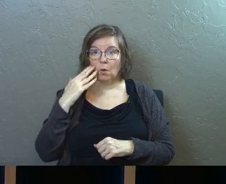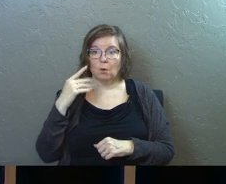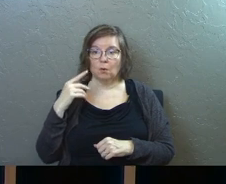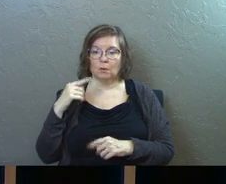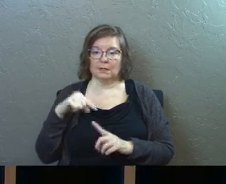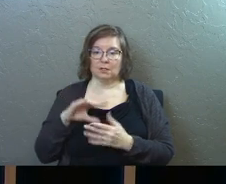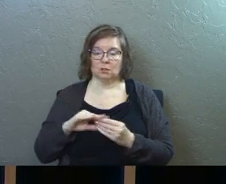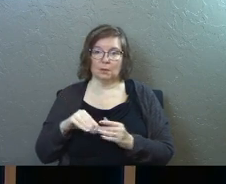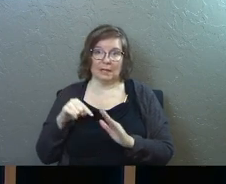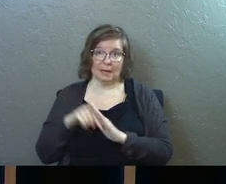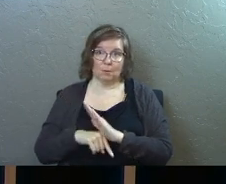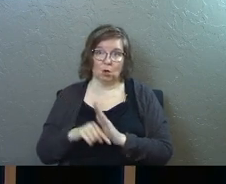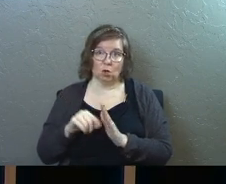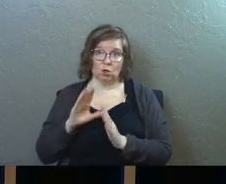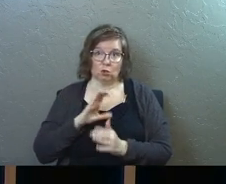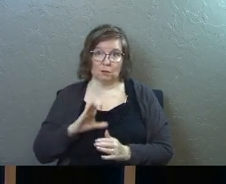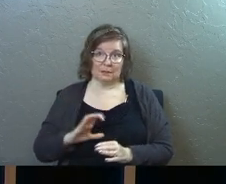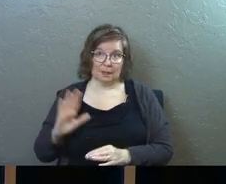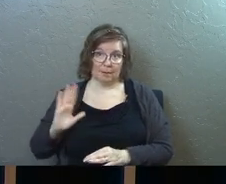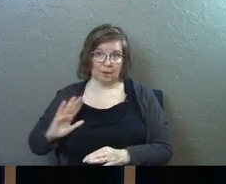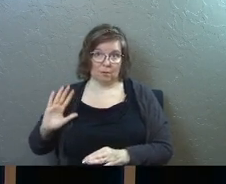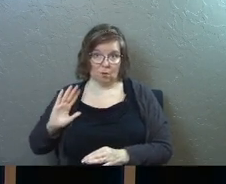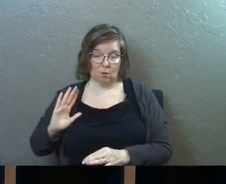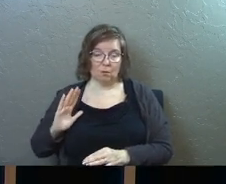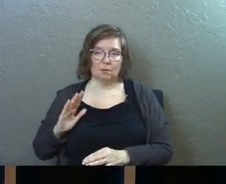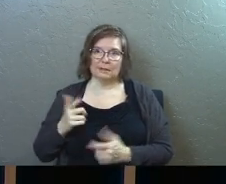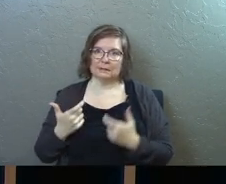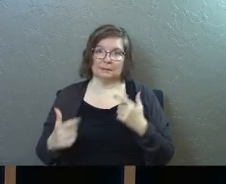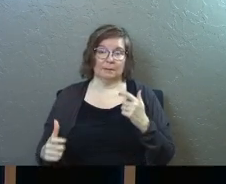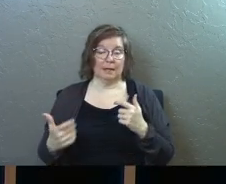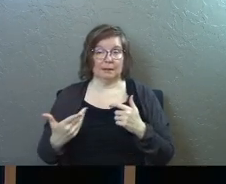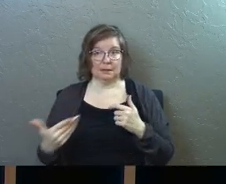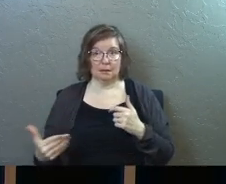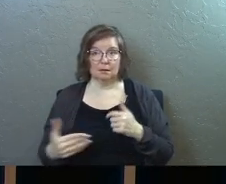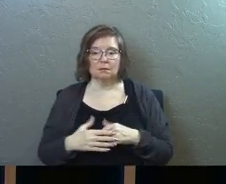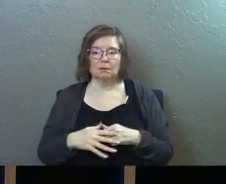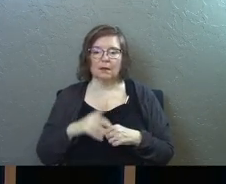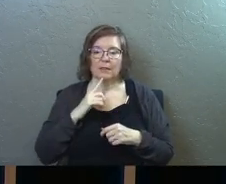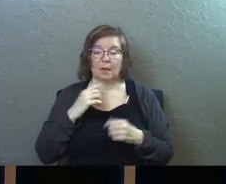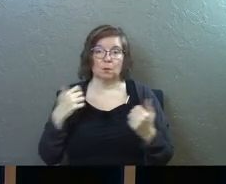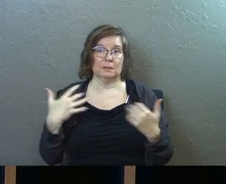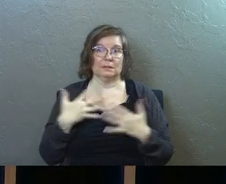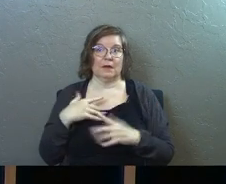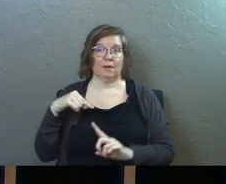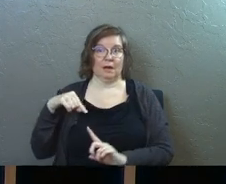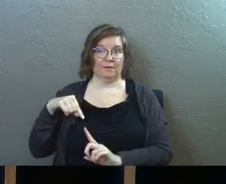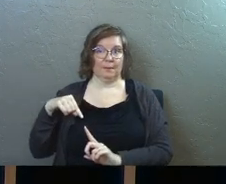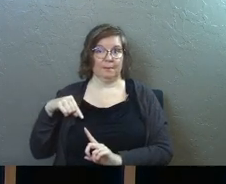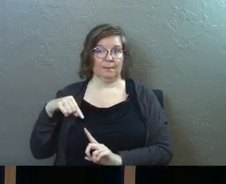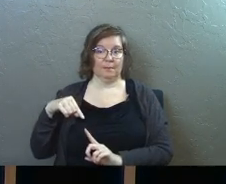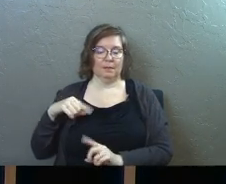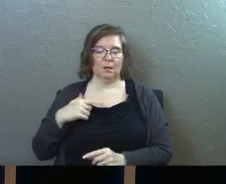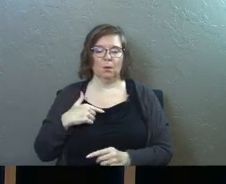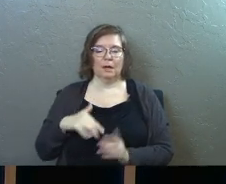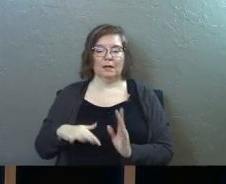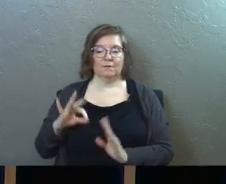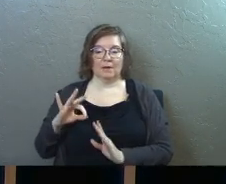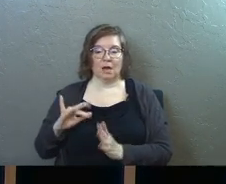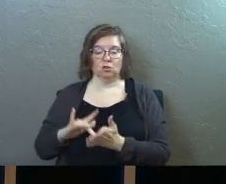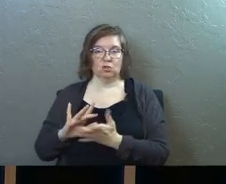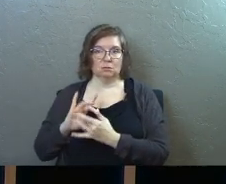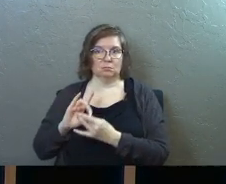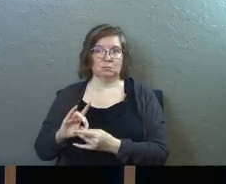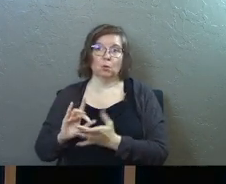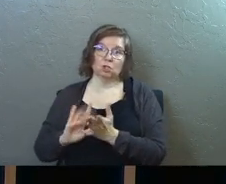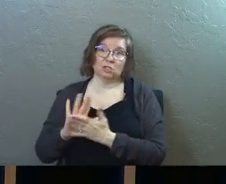he had like murdered Christians it's a big deal they were terrified of him when he found Jesus